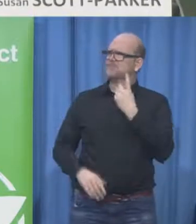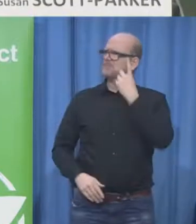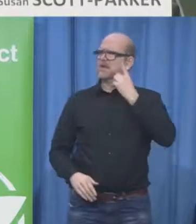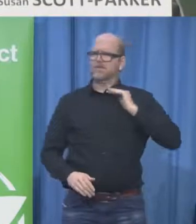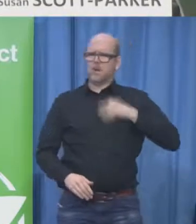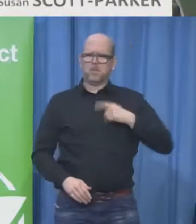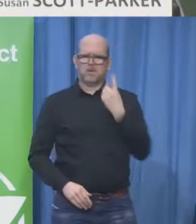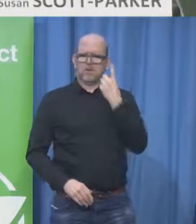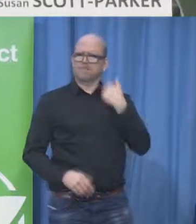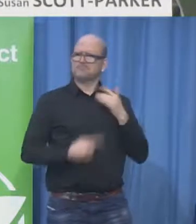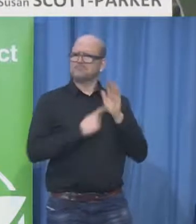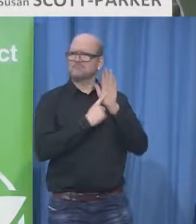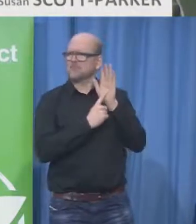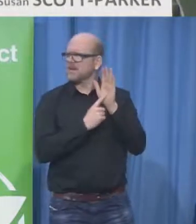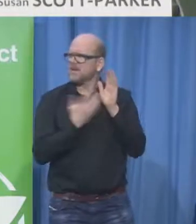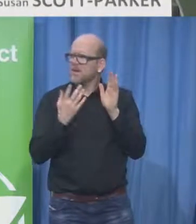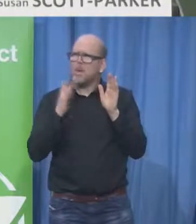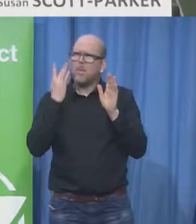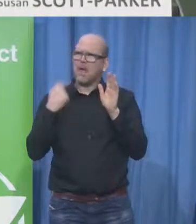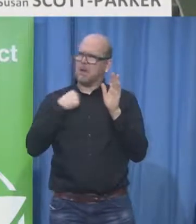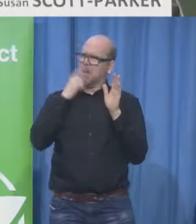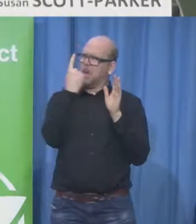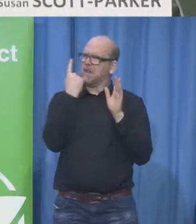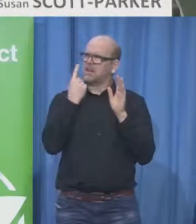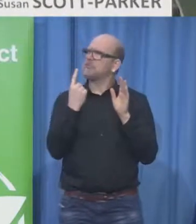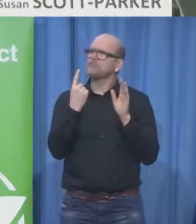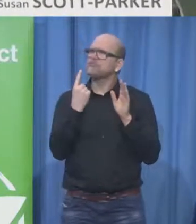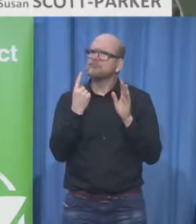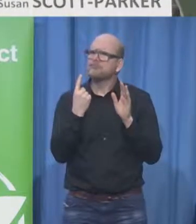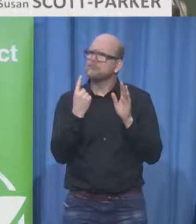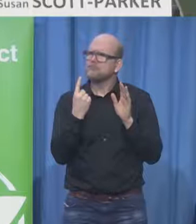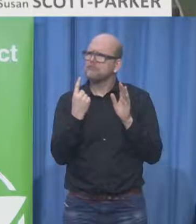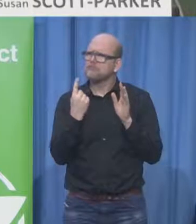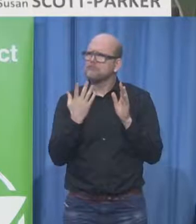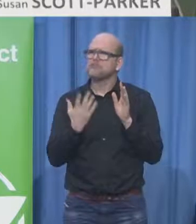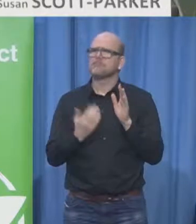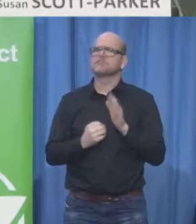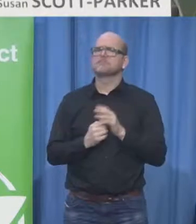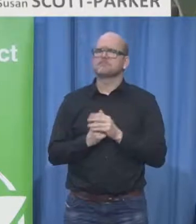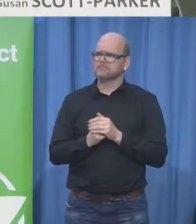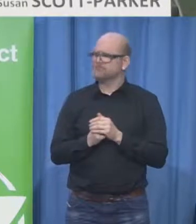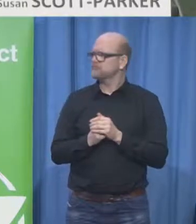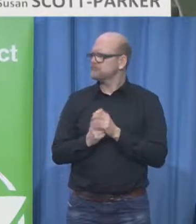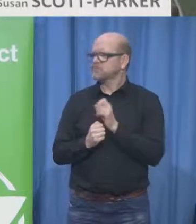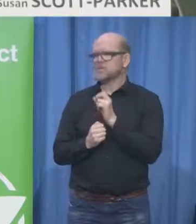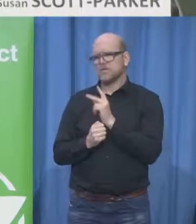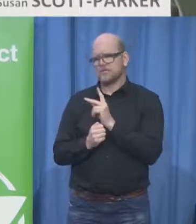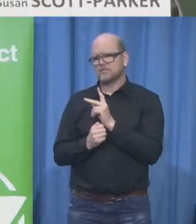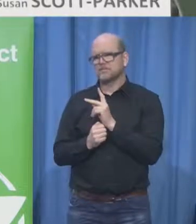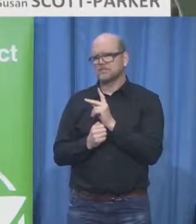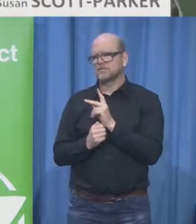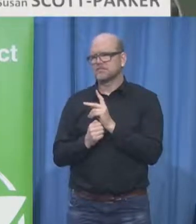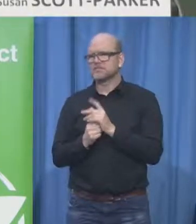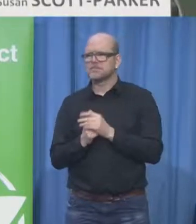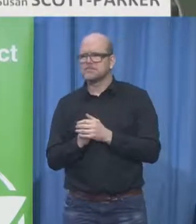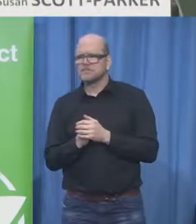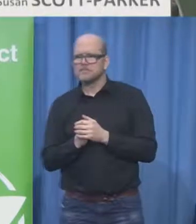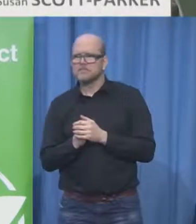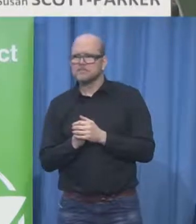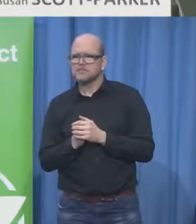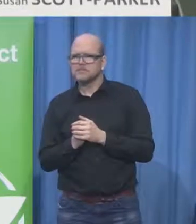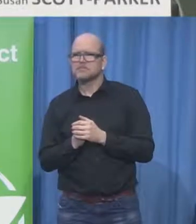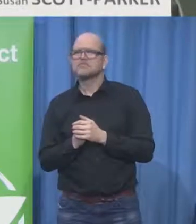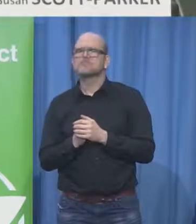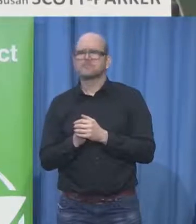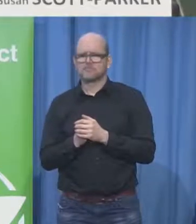disability on the list I had someone once say well of course as a hotel you know we we care about disabled